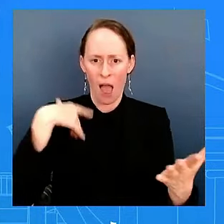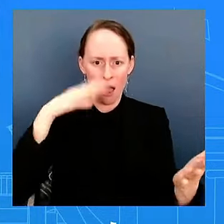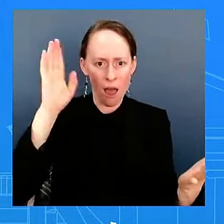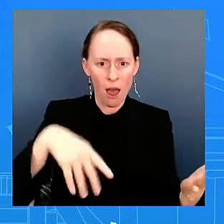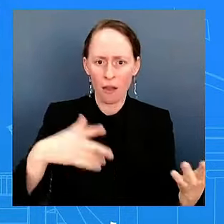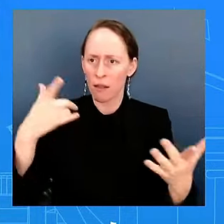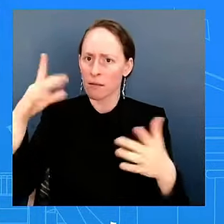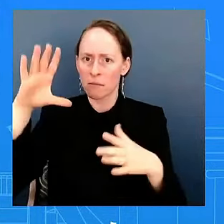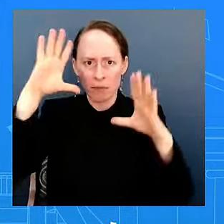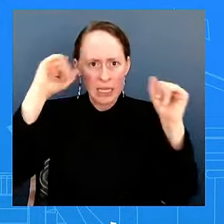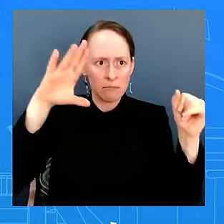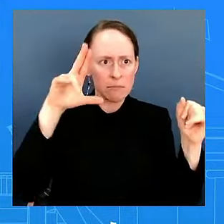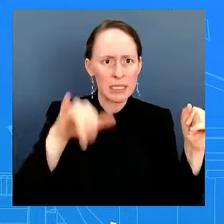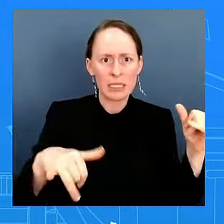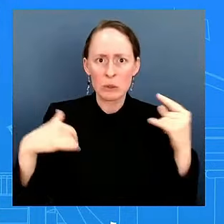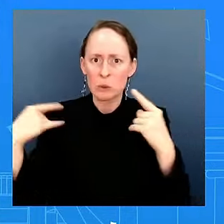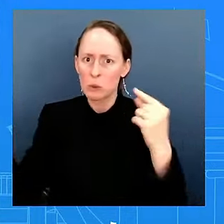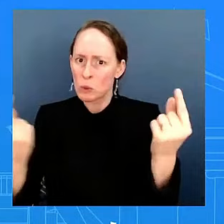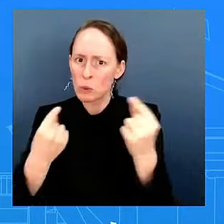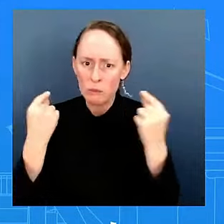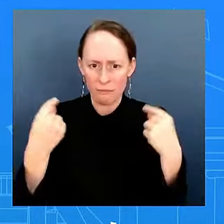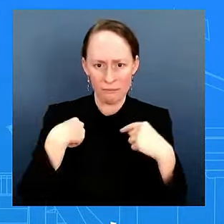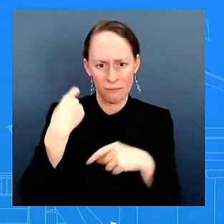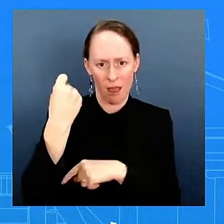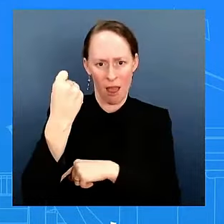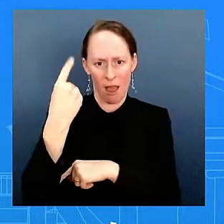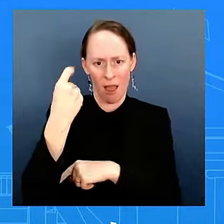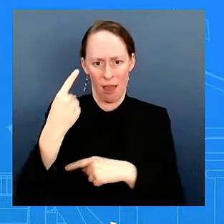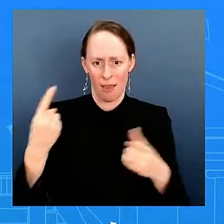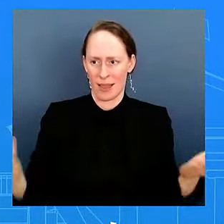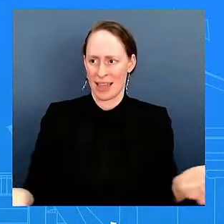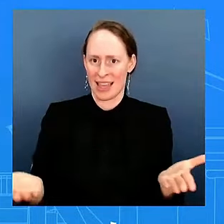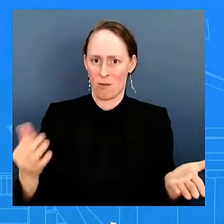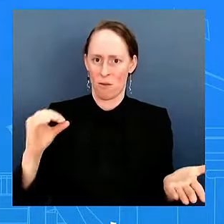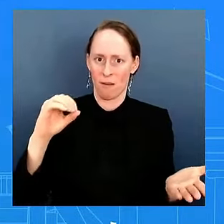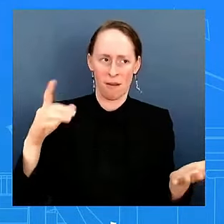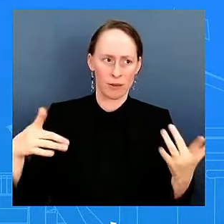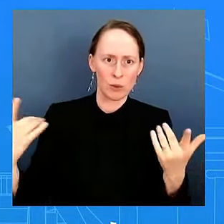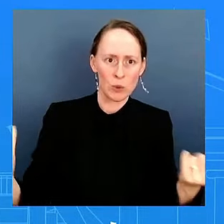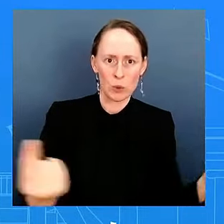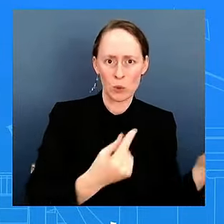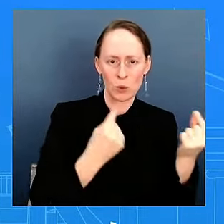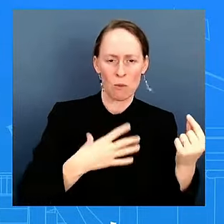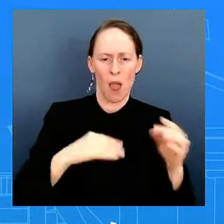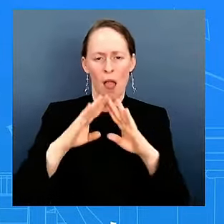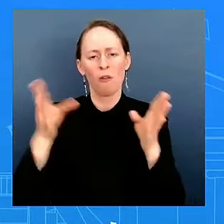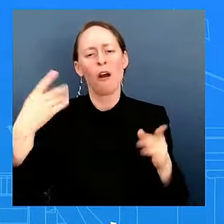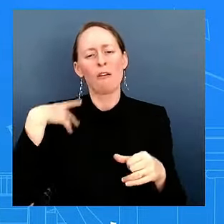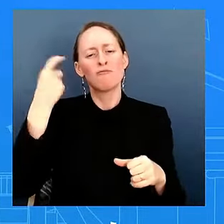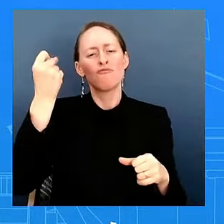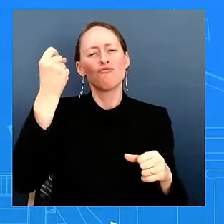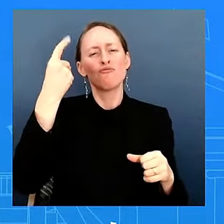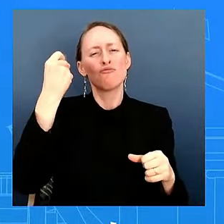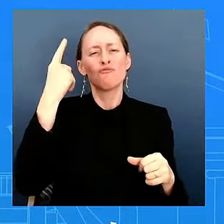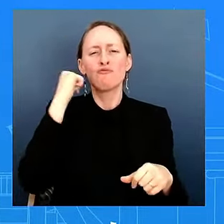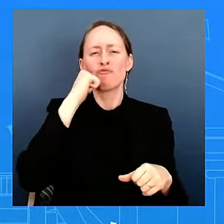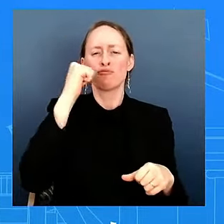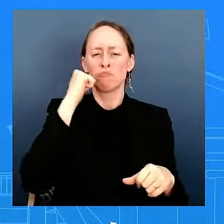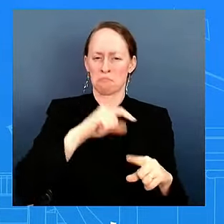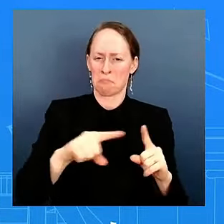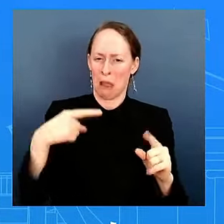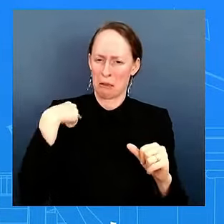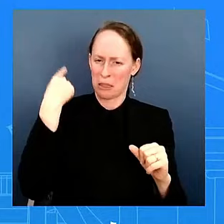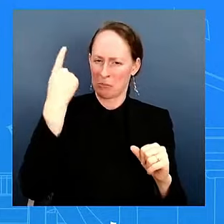and within the walls of the White House. And I know you're taking things day by day here, but can you give the American people maybe an expectation of